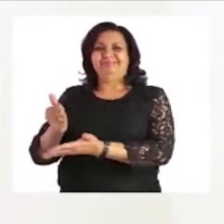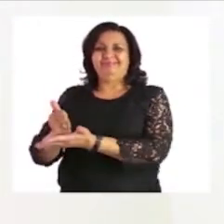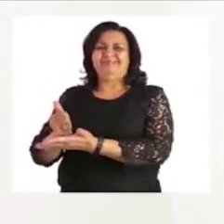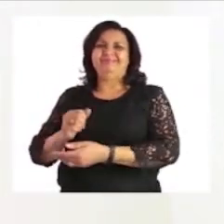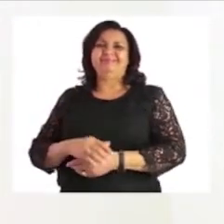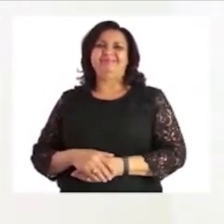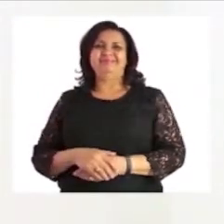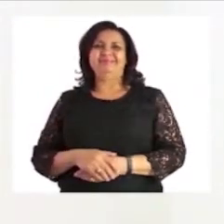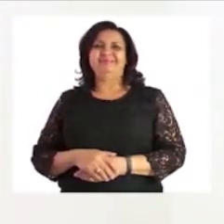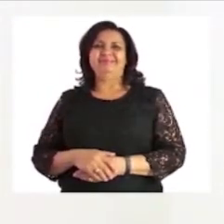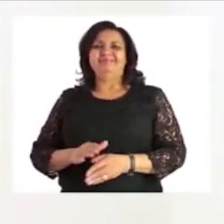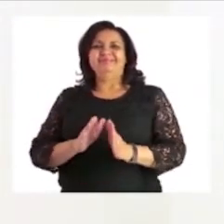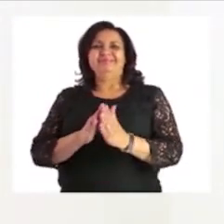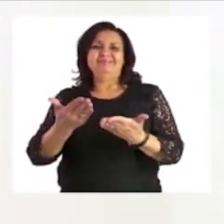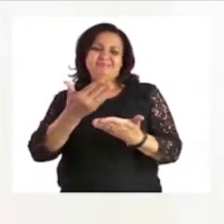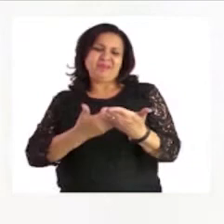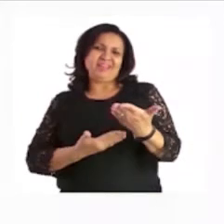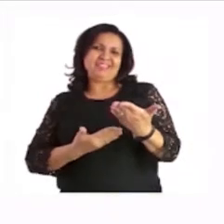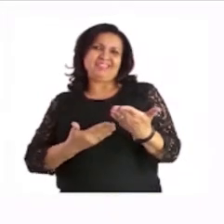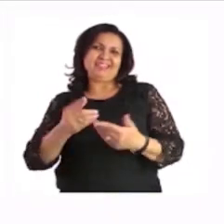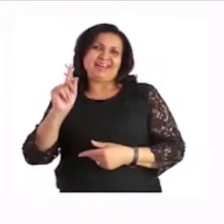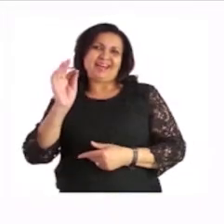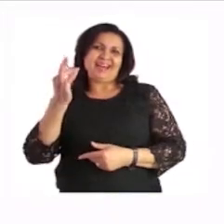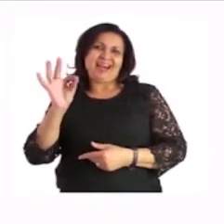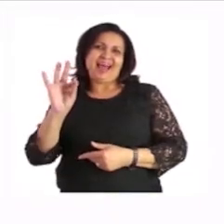Let's go back to page nine again.